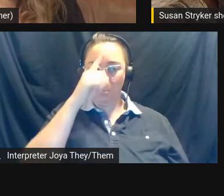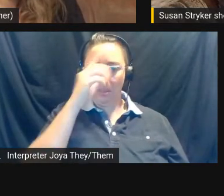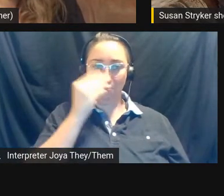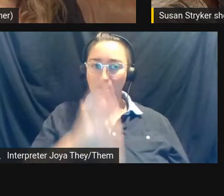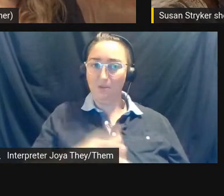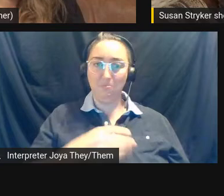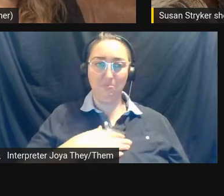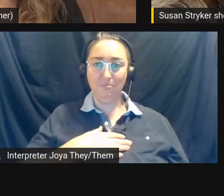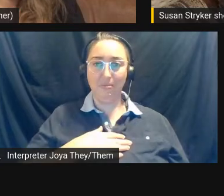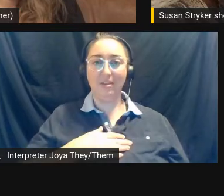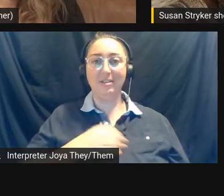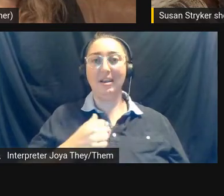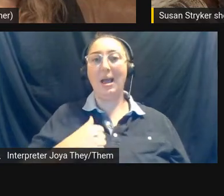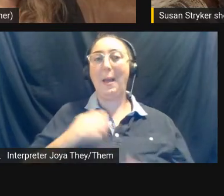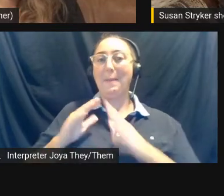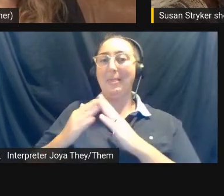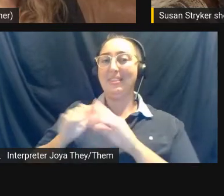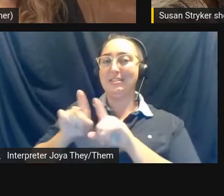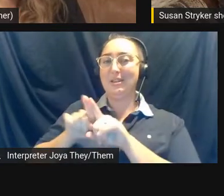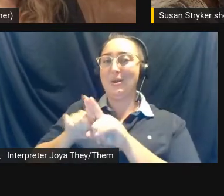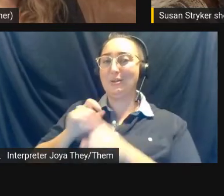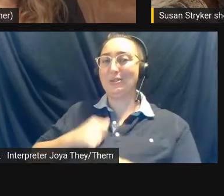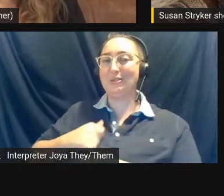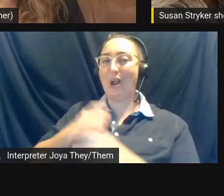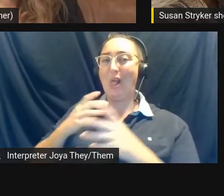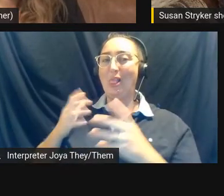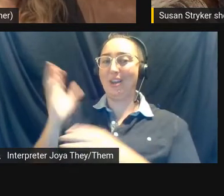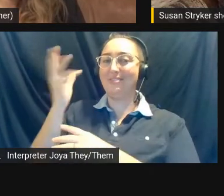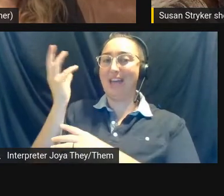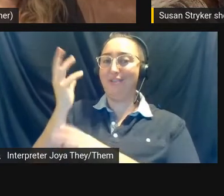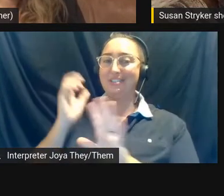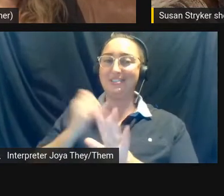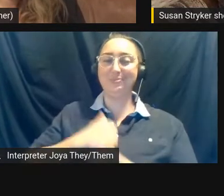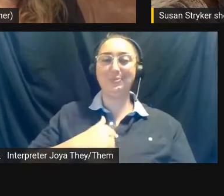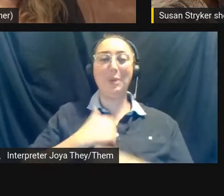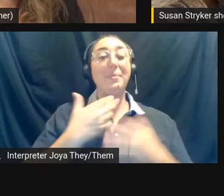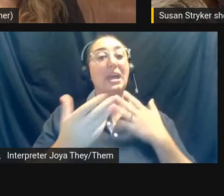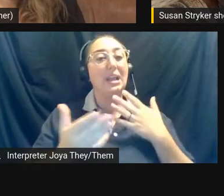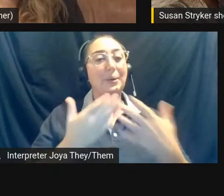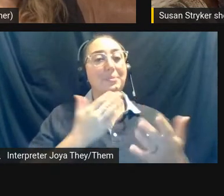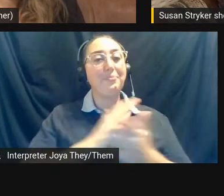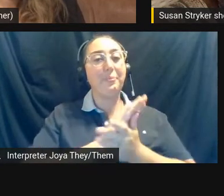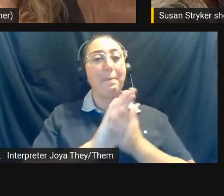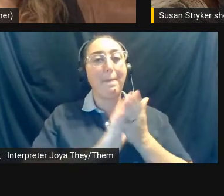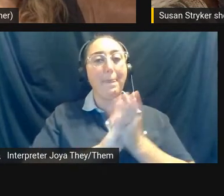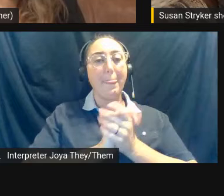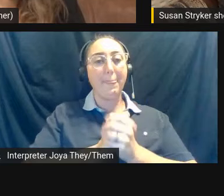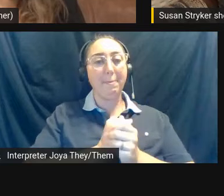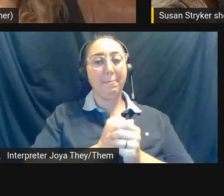I'm in the city also, there's tons of sirens, I'm so sorry. But I think, yeah,